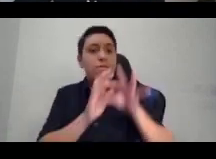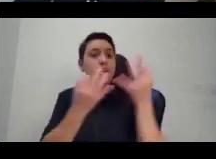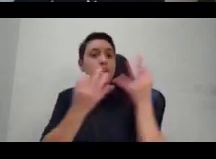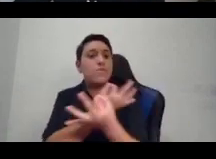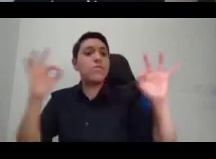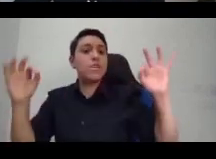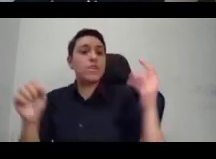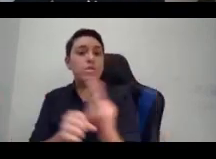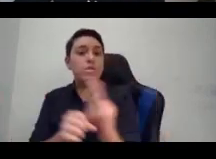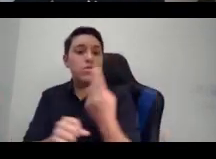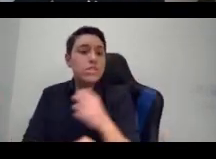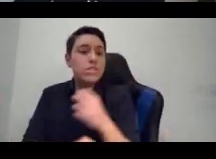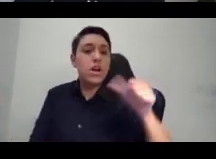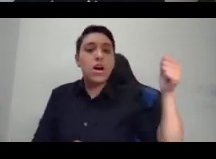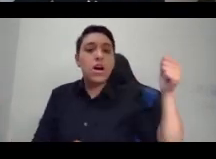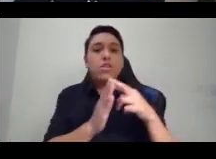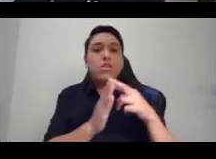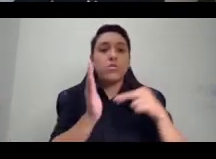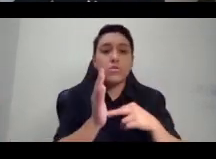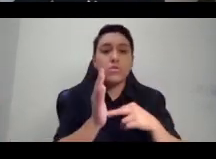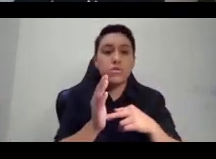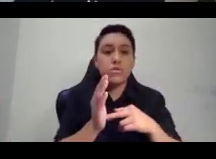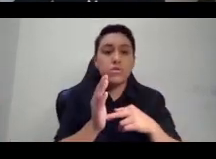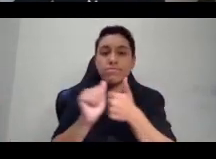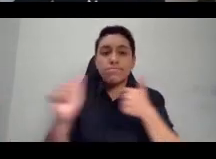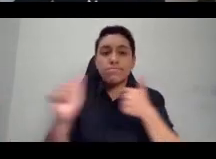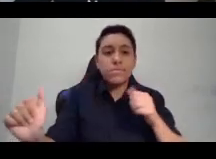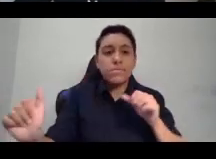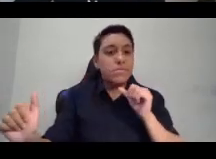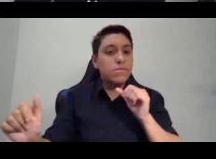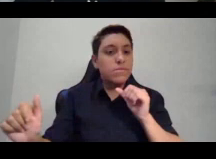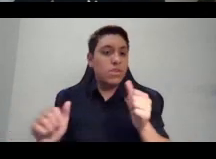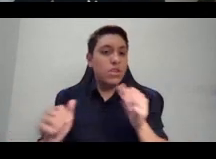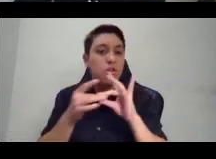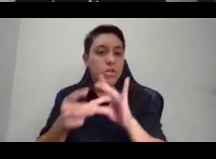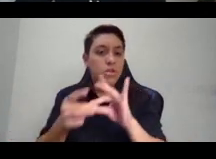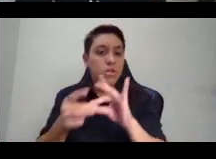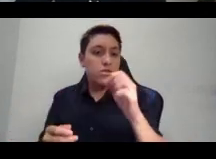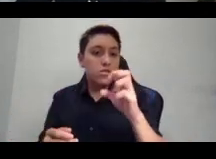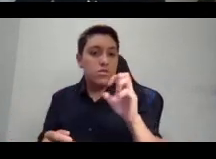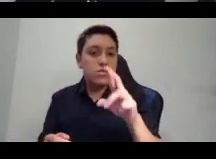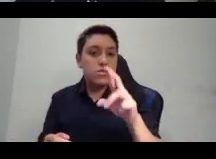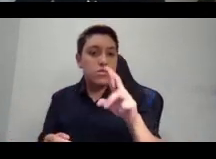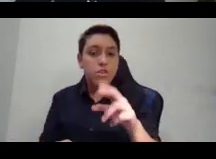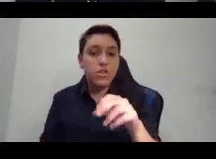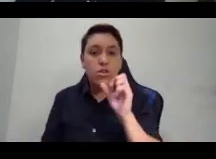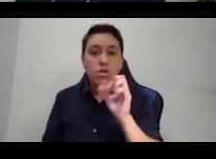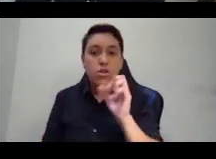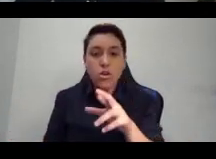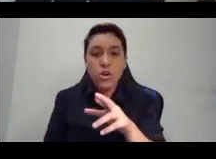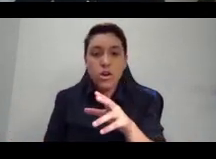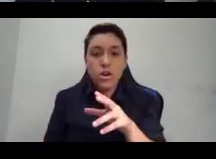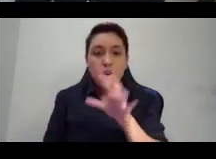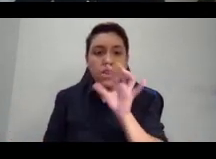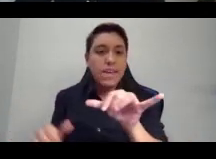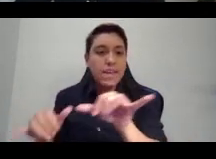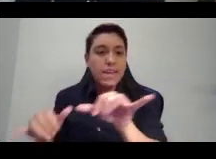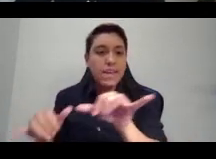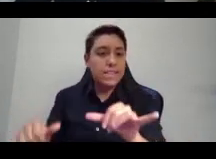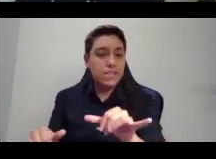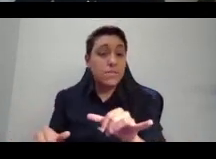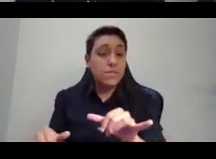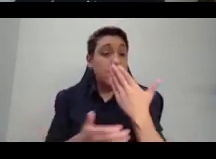that were being imposed through this genocide. And in some cases, they even worked to make sure that other people shared